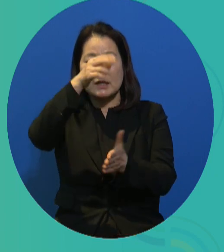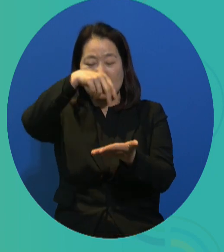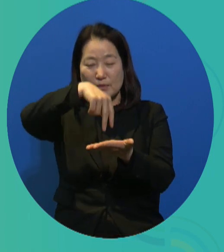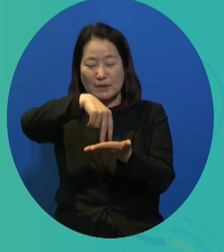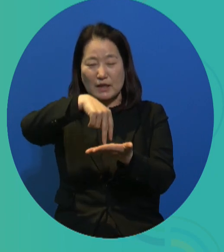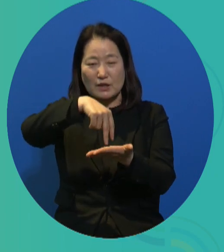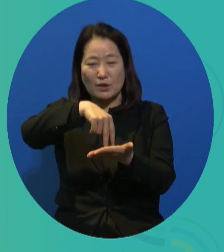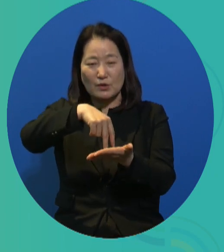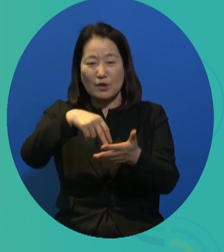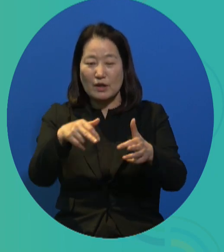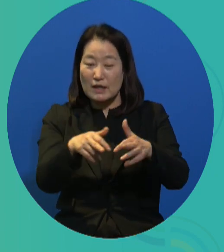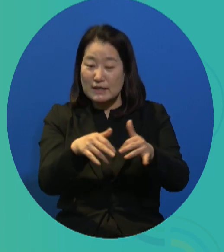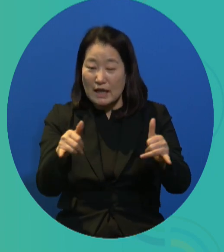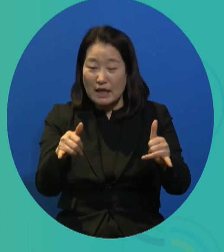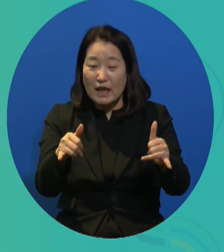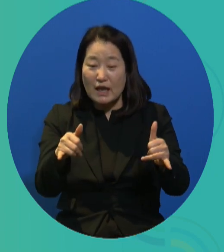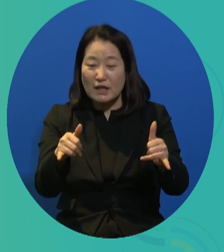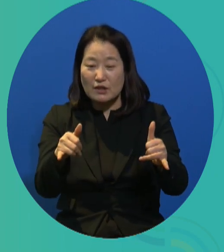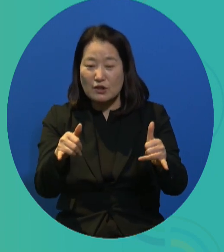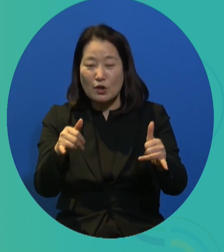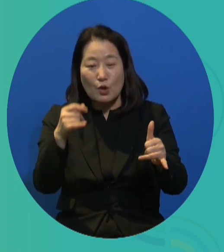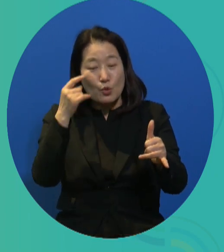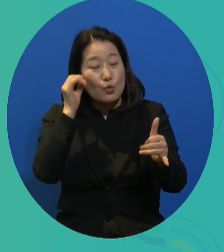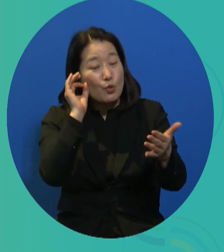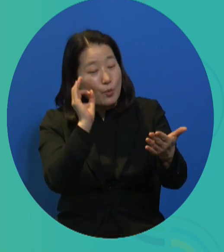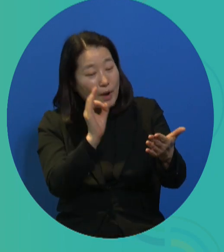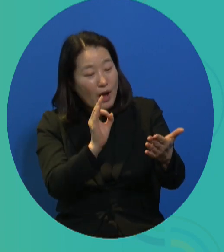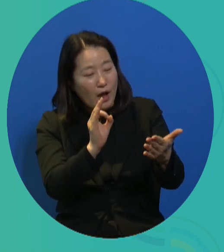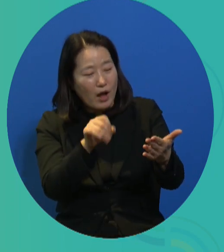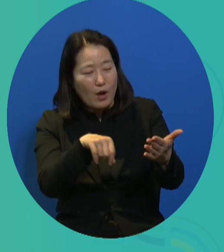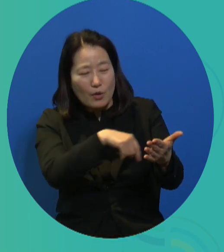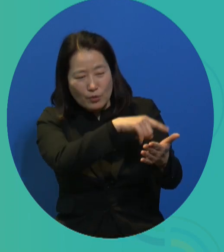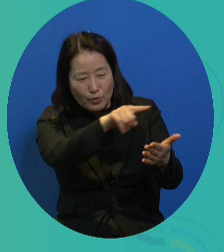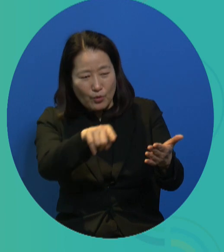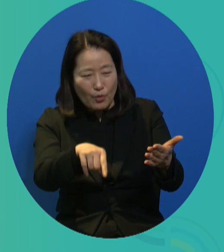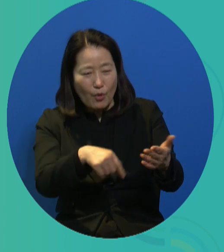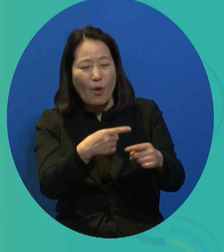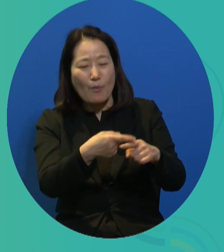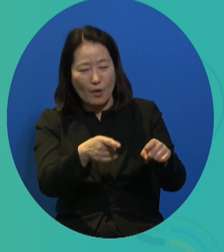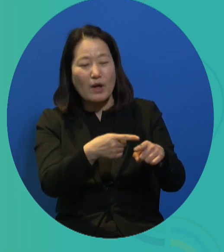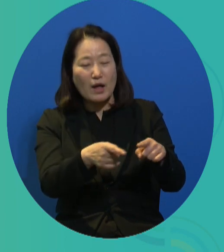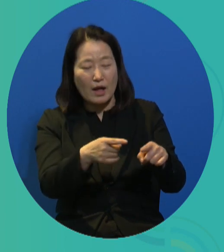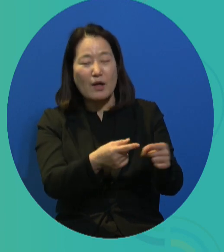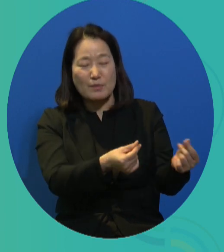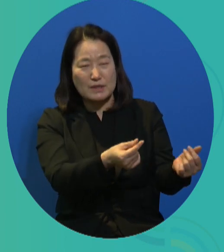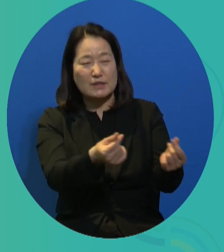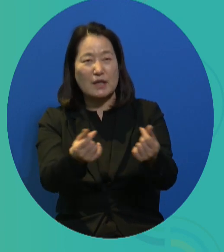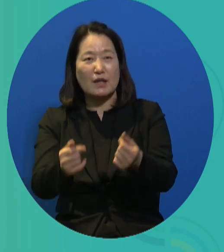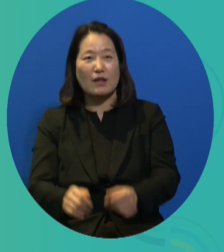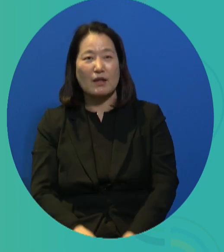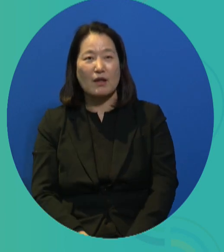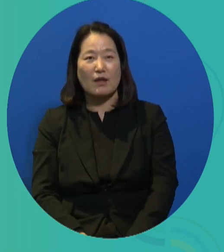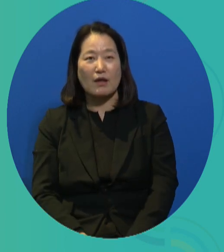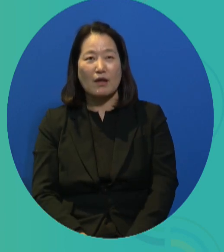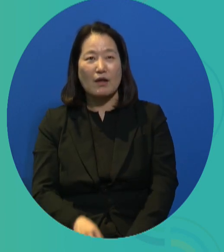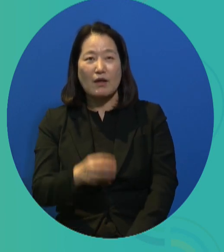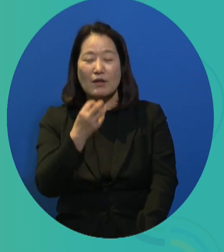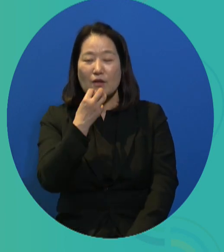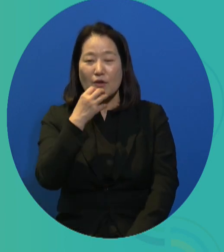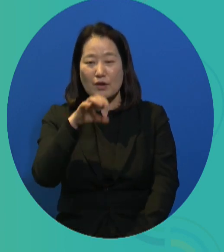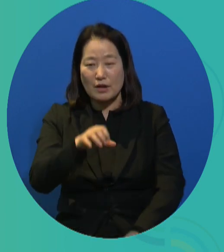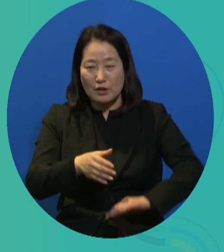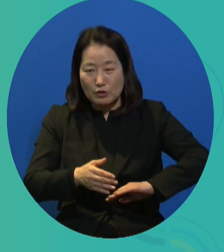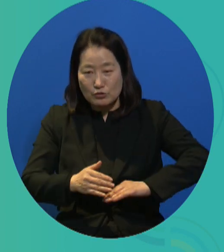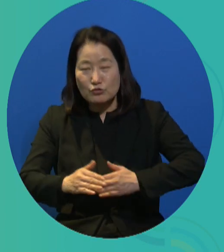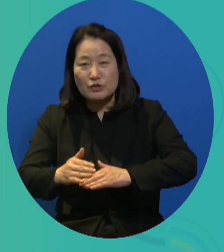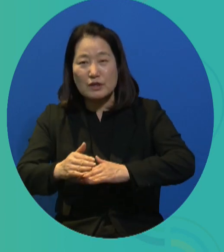at the working level, since I'm working on disability welfare, I feel that what you've said is largely correct. So